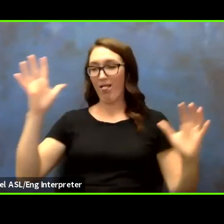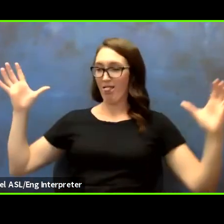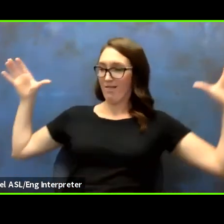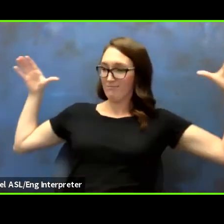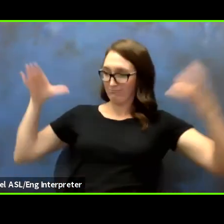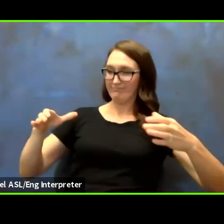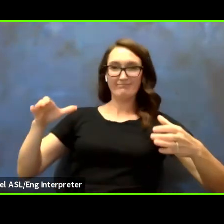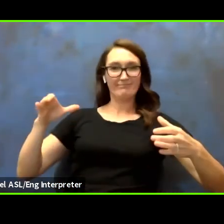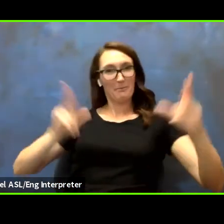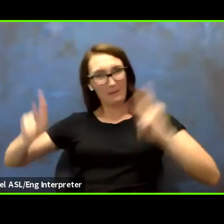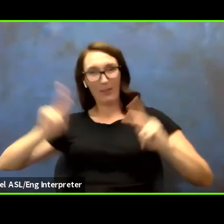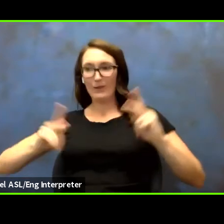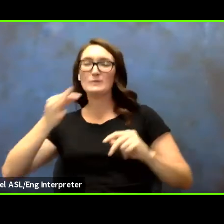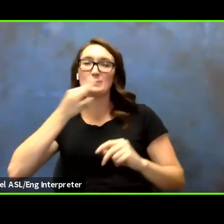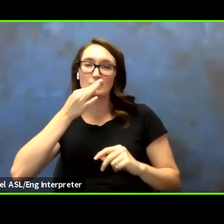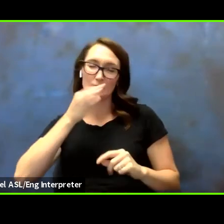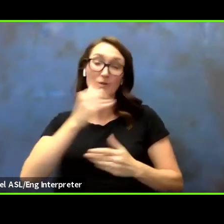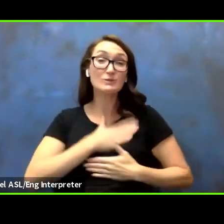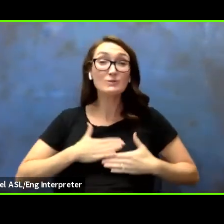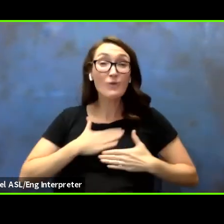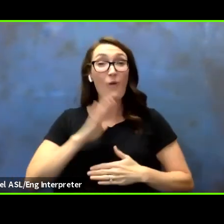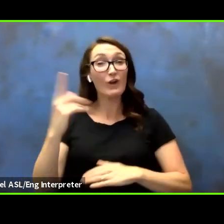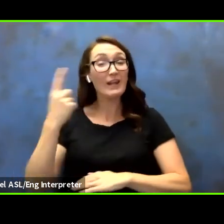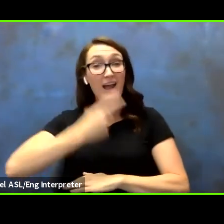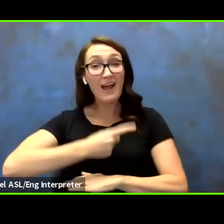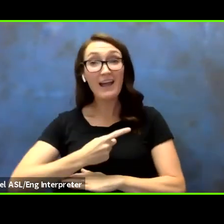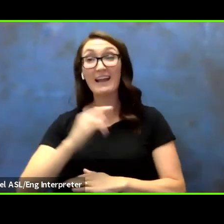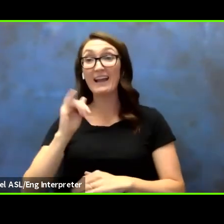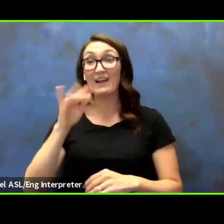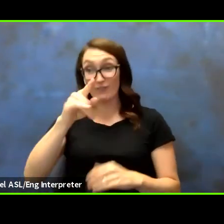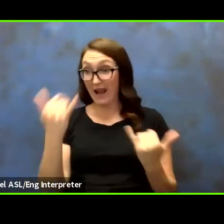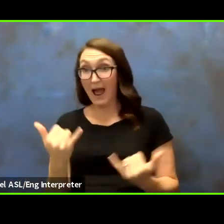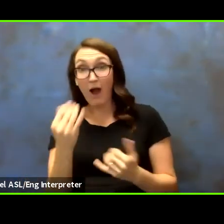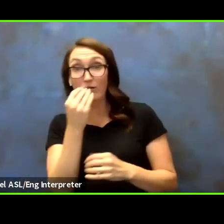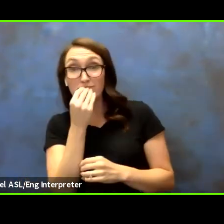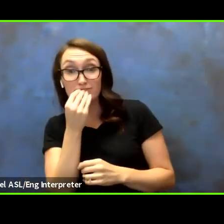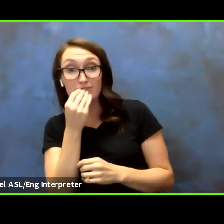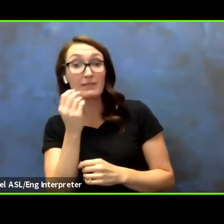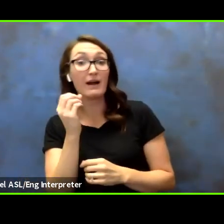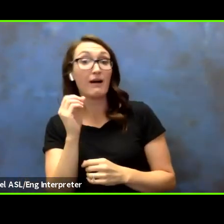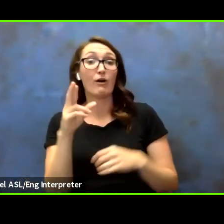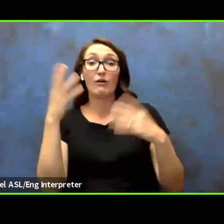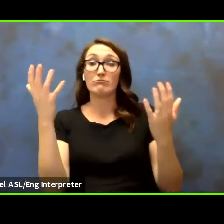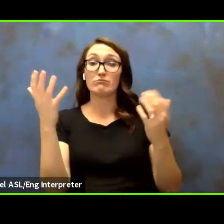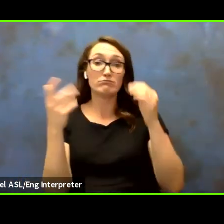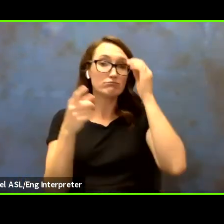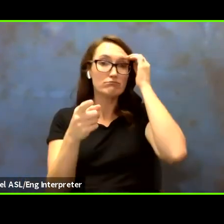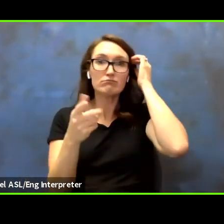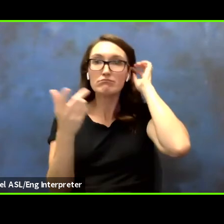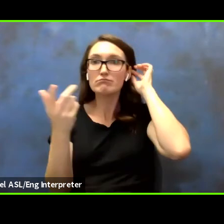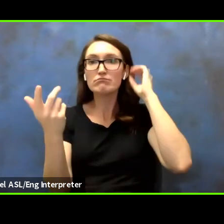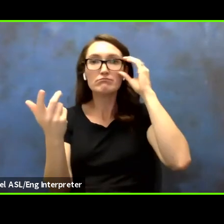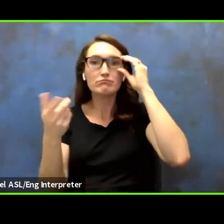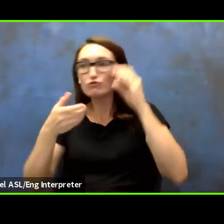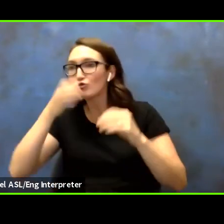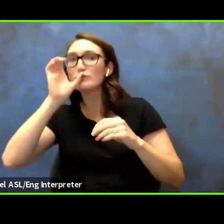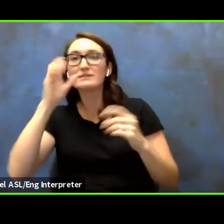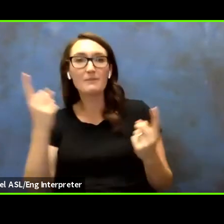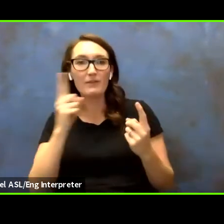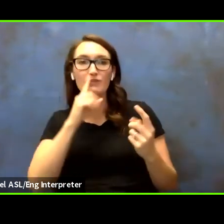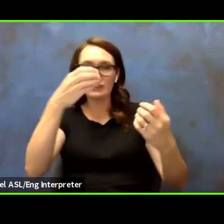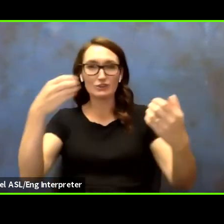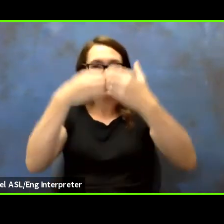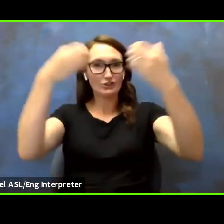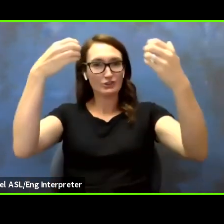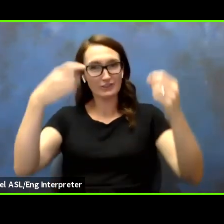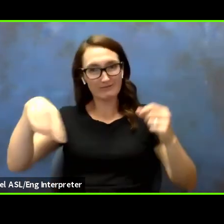enjoy the rest of your day. If you're having lunch or you're having a little beverage, cheers to all